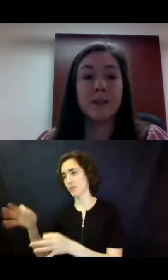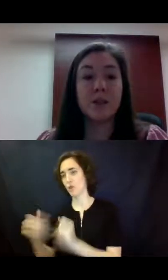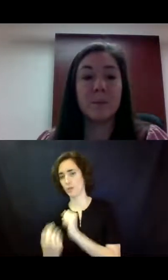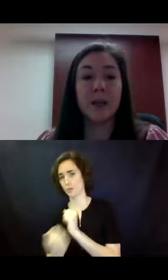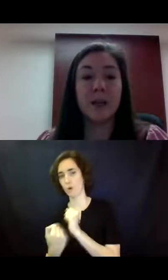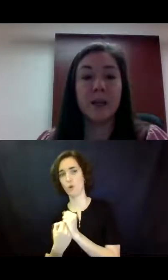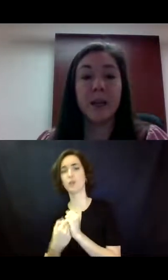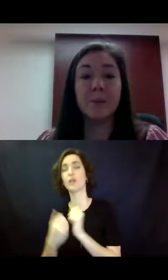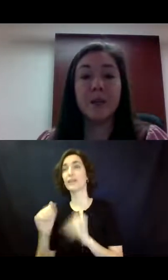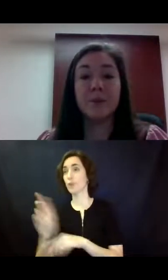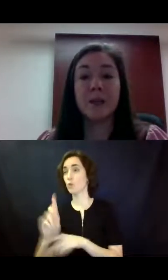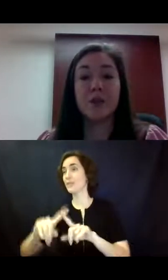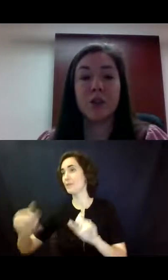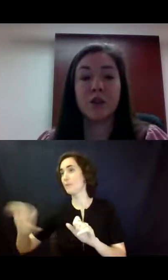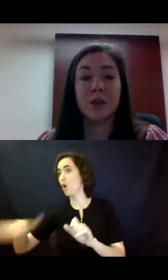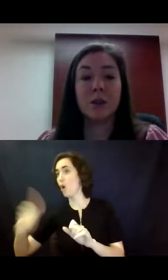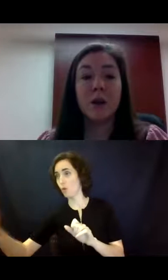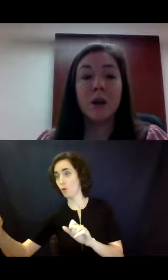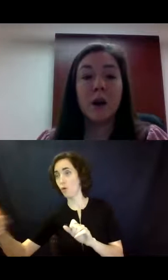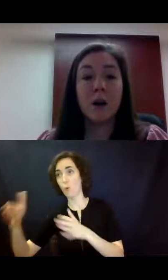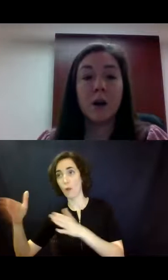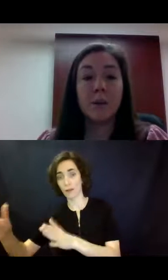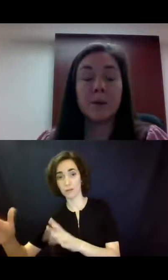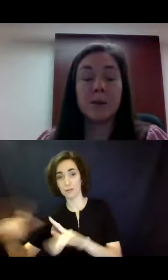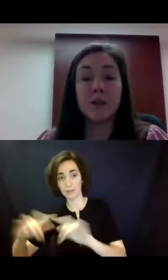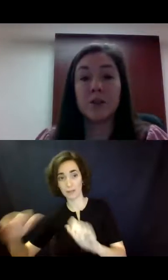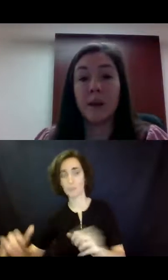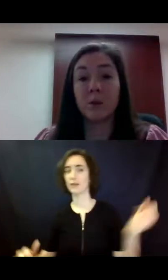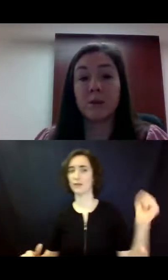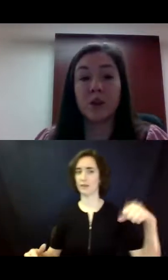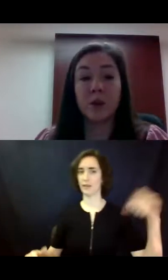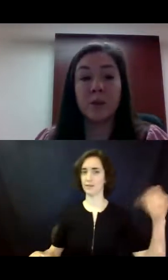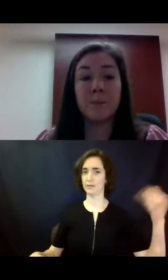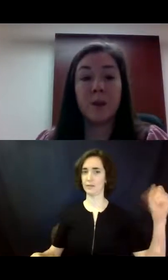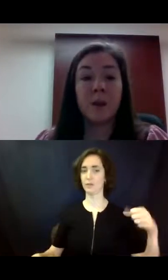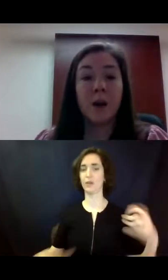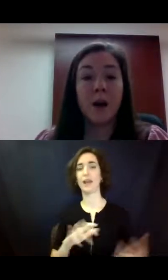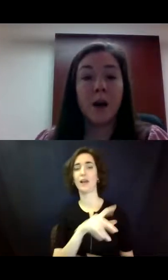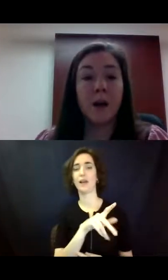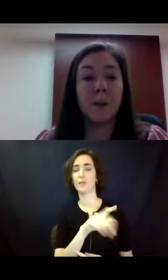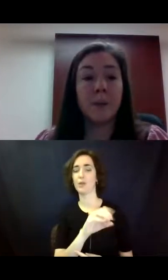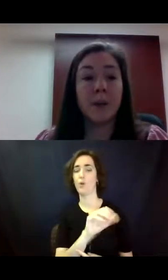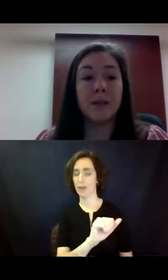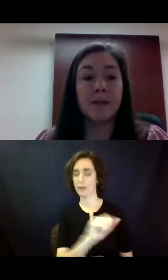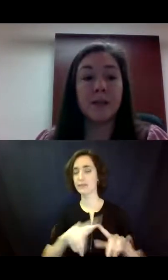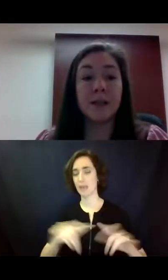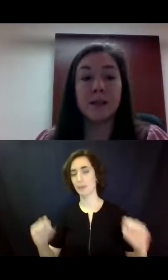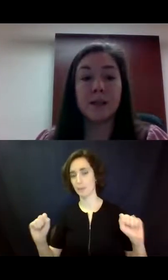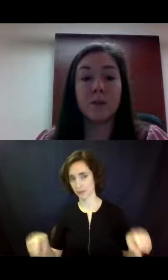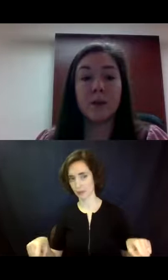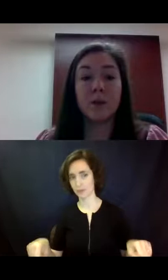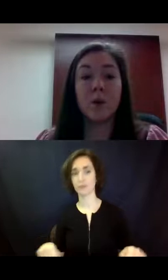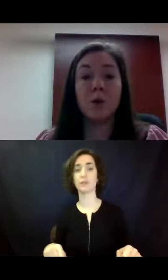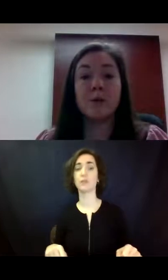supported decision-making can be used in conjunction, um, such as power of attorney. Um, and this is